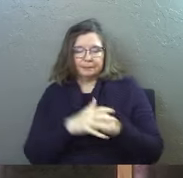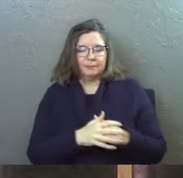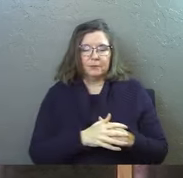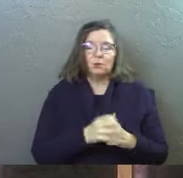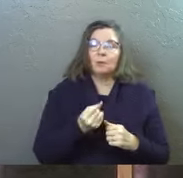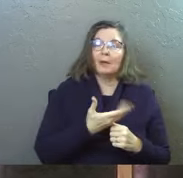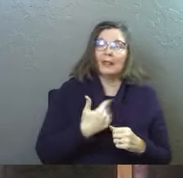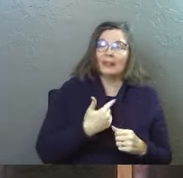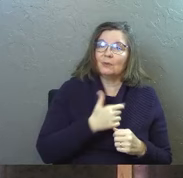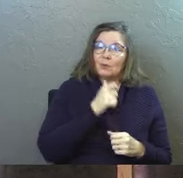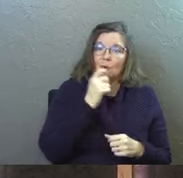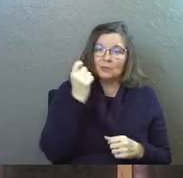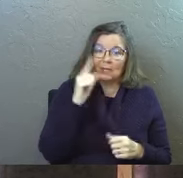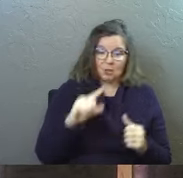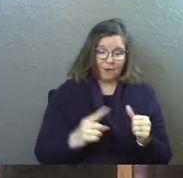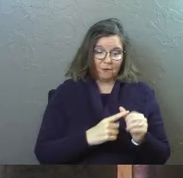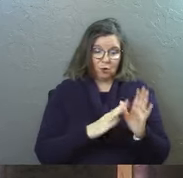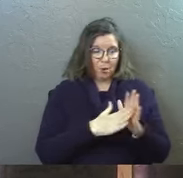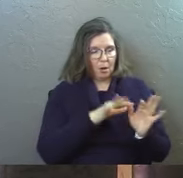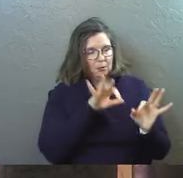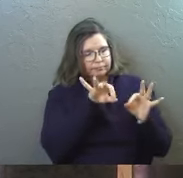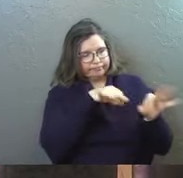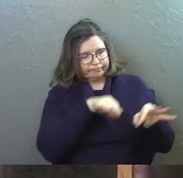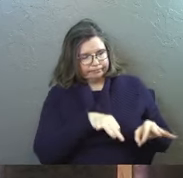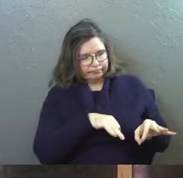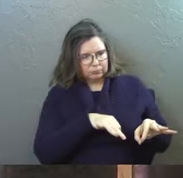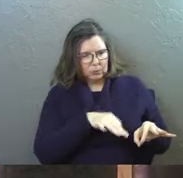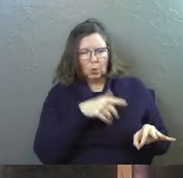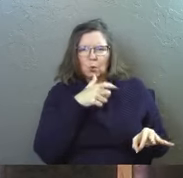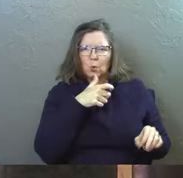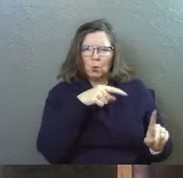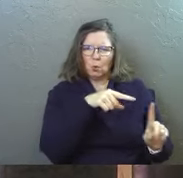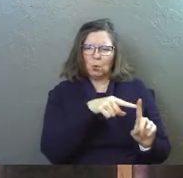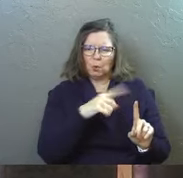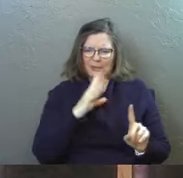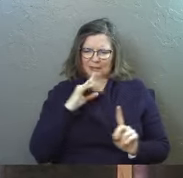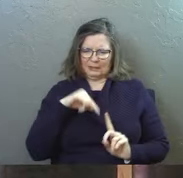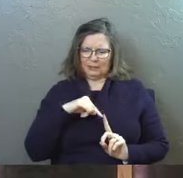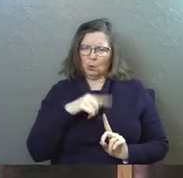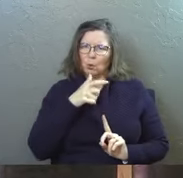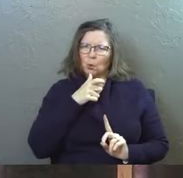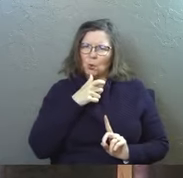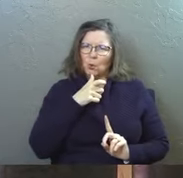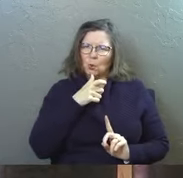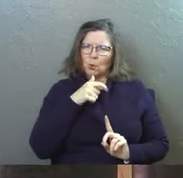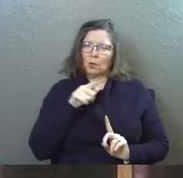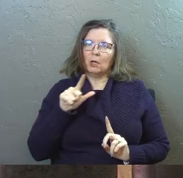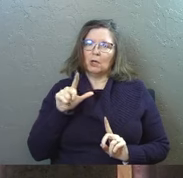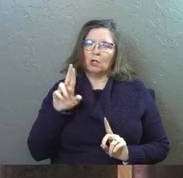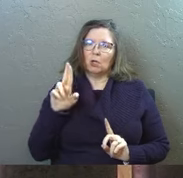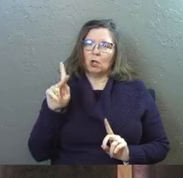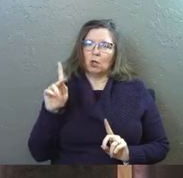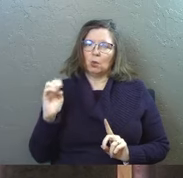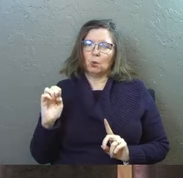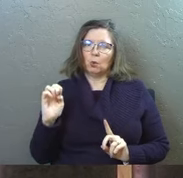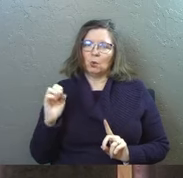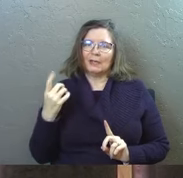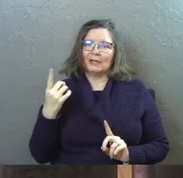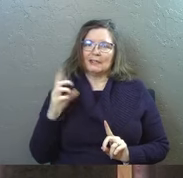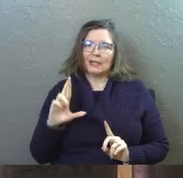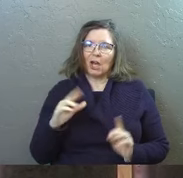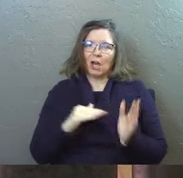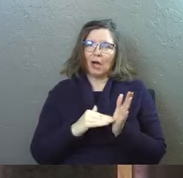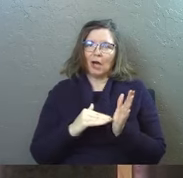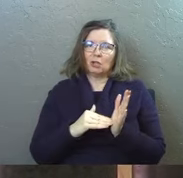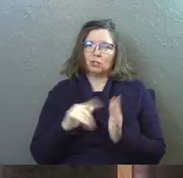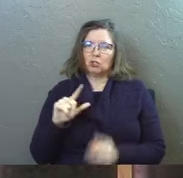understand. He says, my first book, I told you, Theophilus. Who in the world is speaking here? Luke, Dr. Luke.